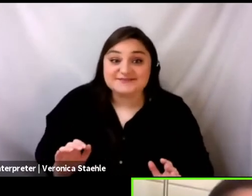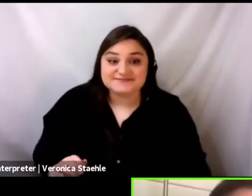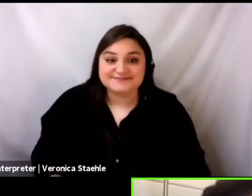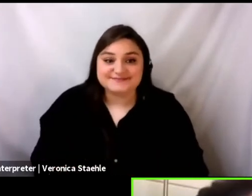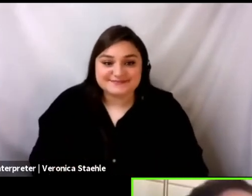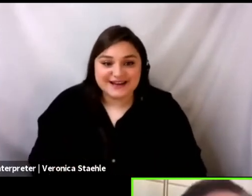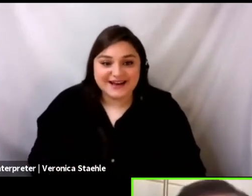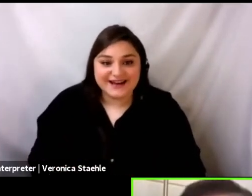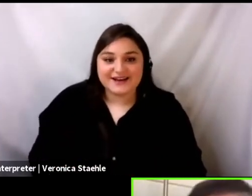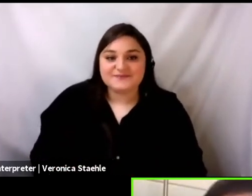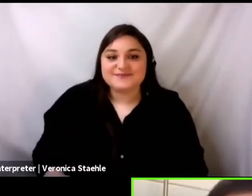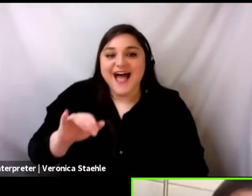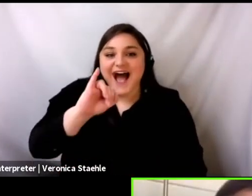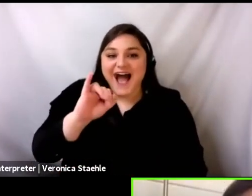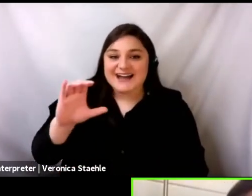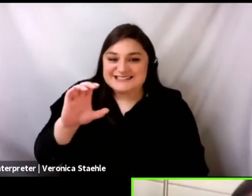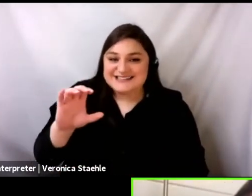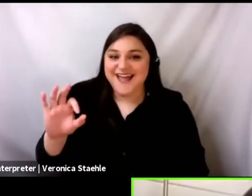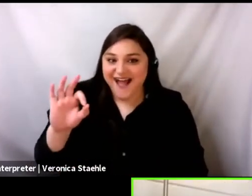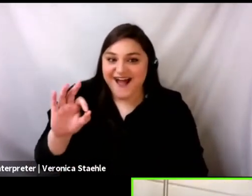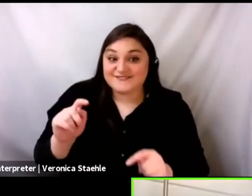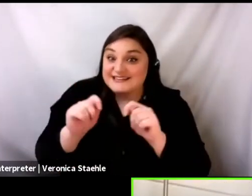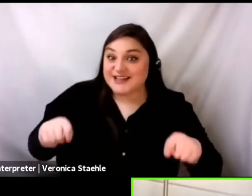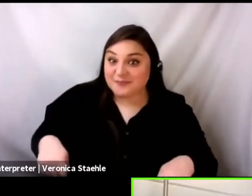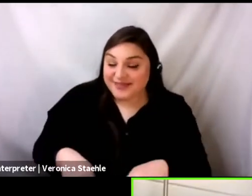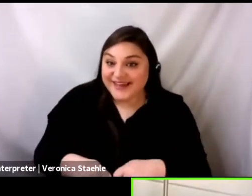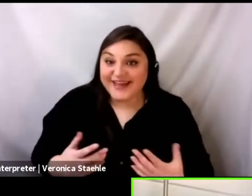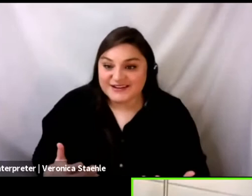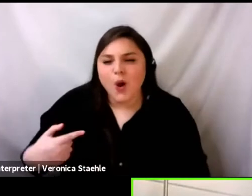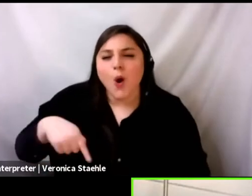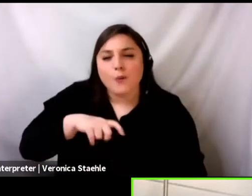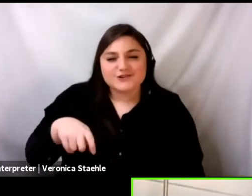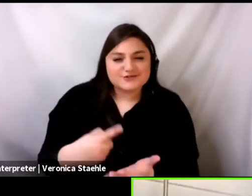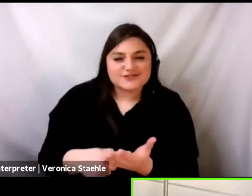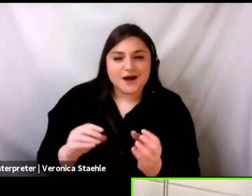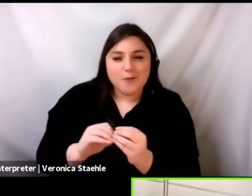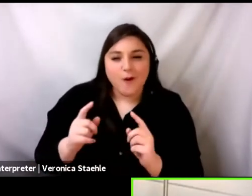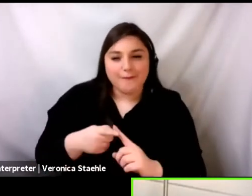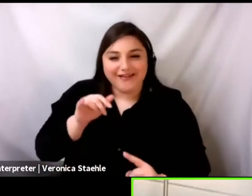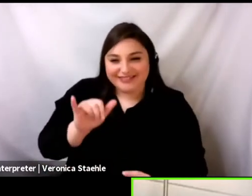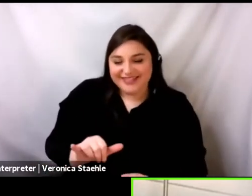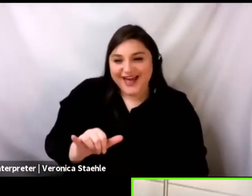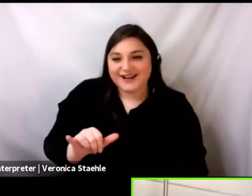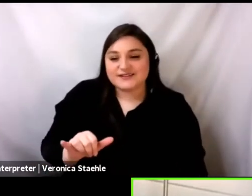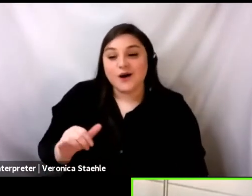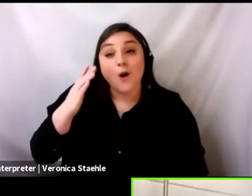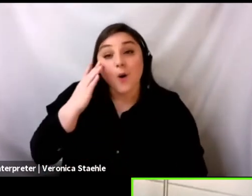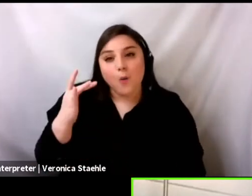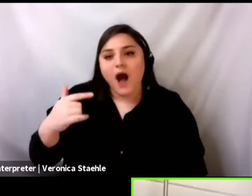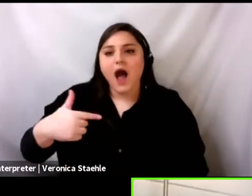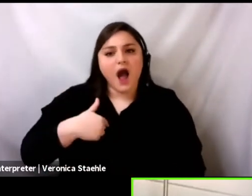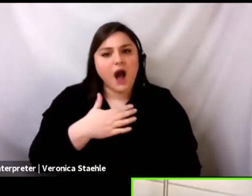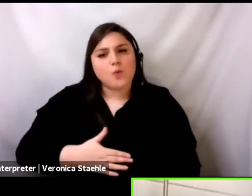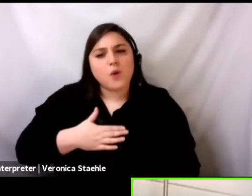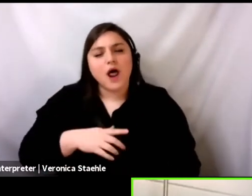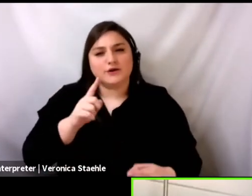We should talk about this, actually, because I, you know, I, I'm, I'd like to see myself as a bit of an archivist